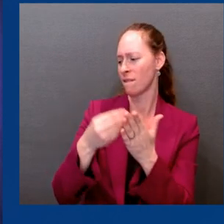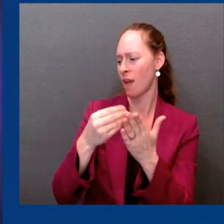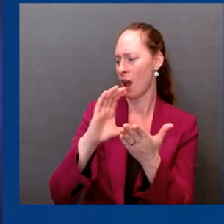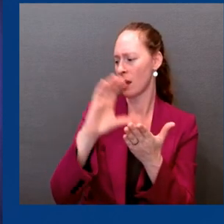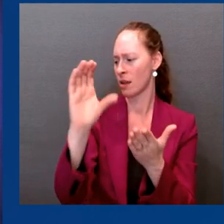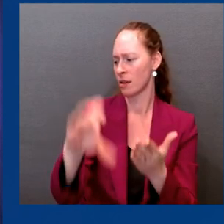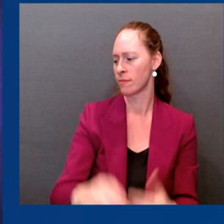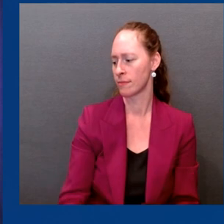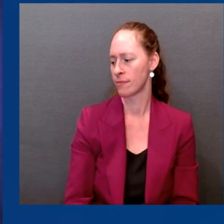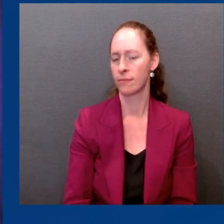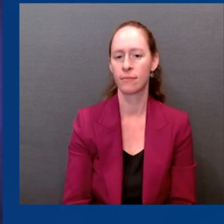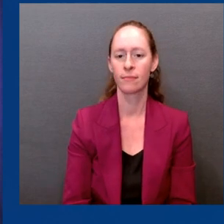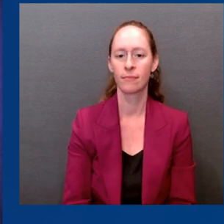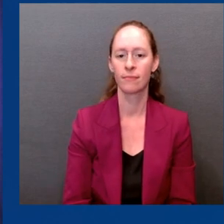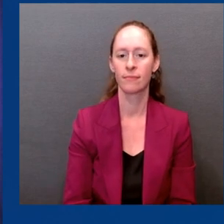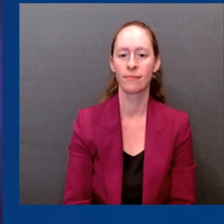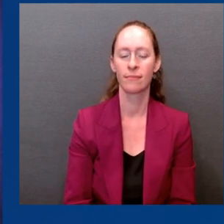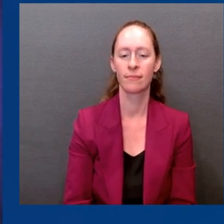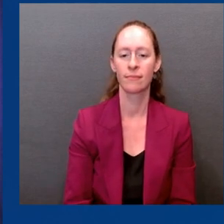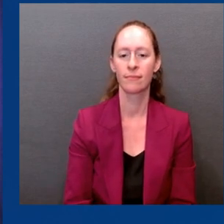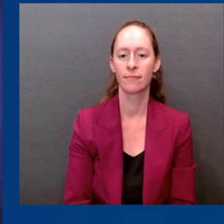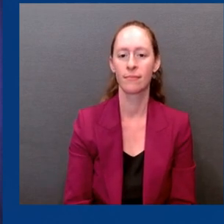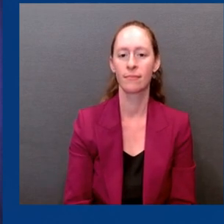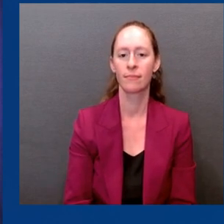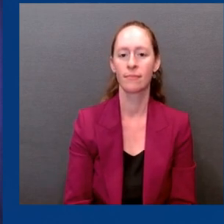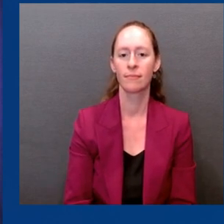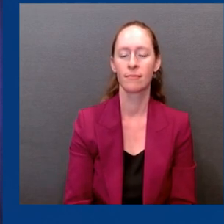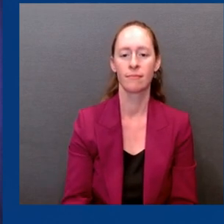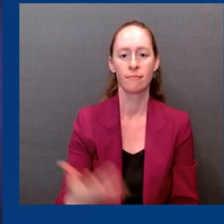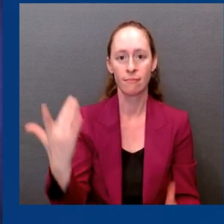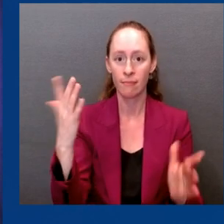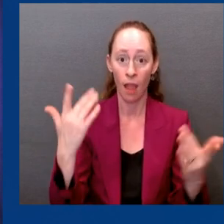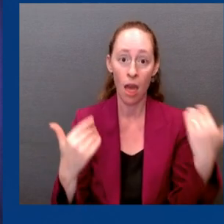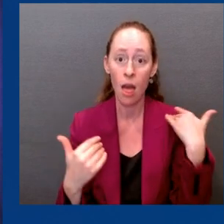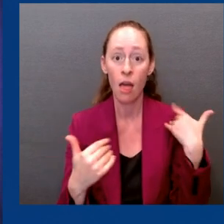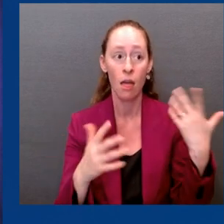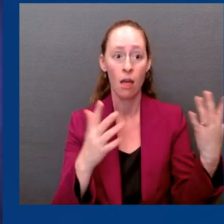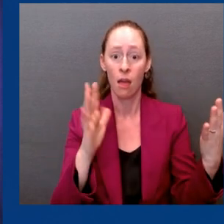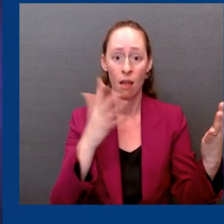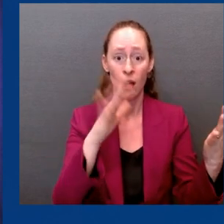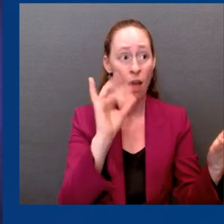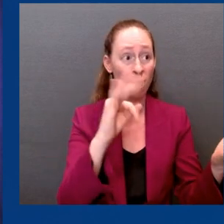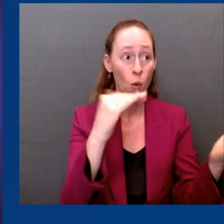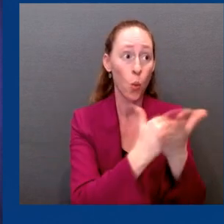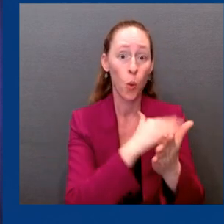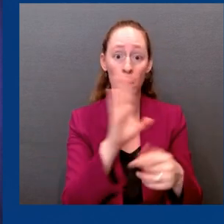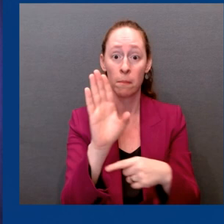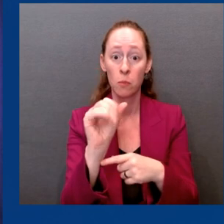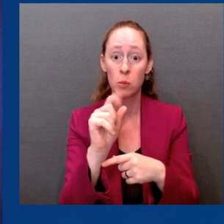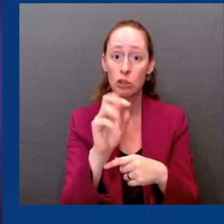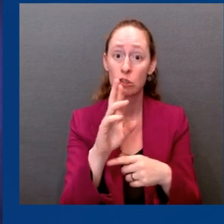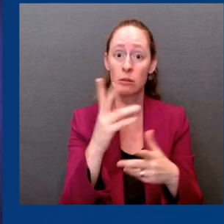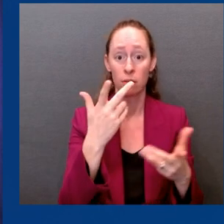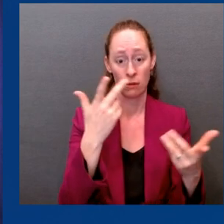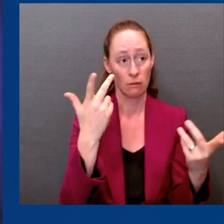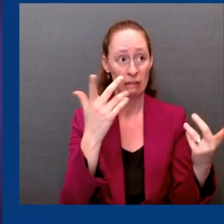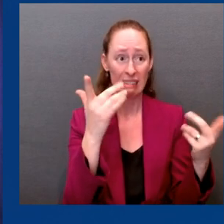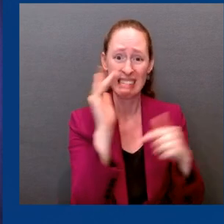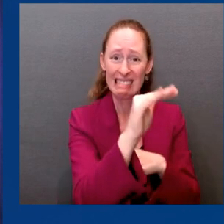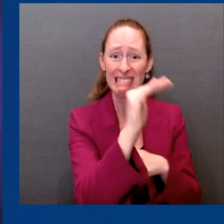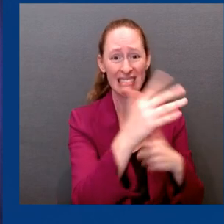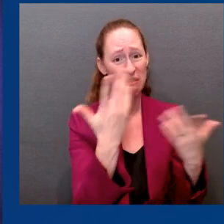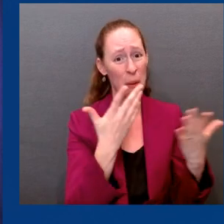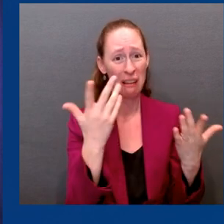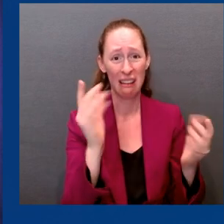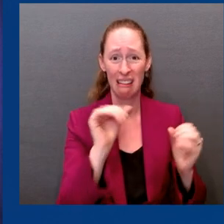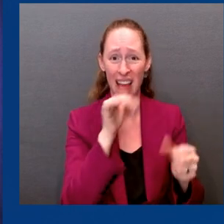bivalent boosters for everyone because Congress didn't allocate more COVID funding during the last request, but they now do seem to be widely